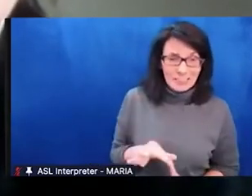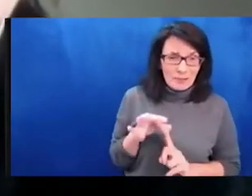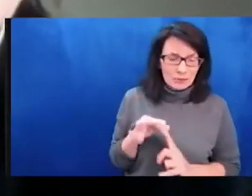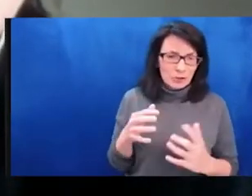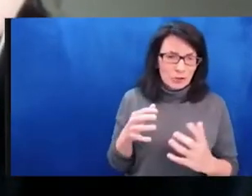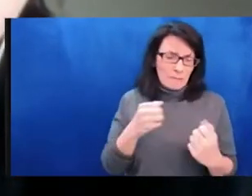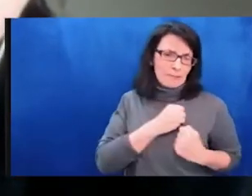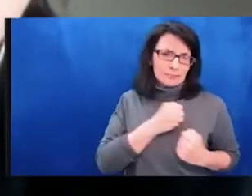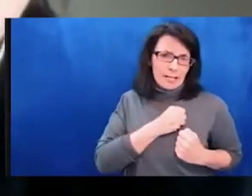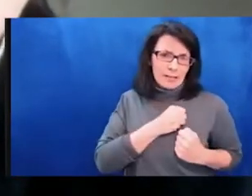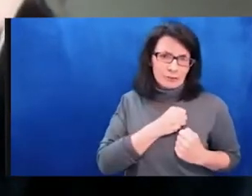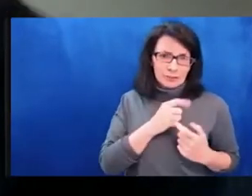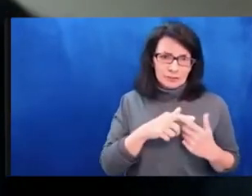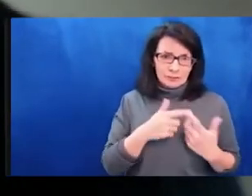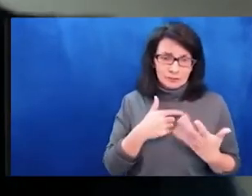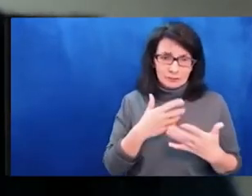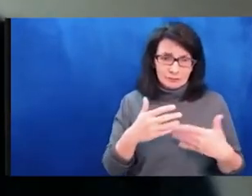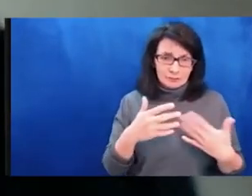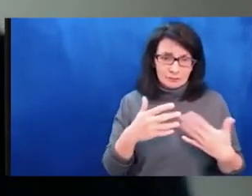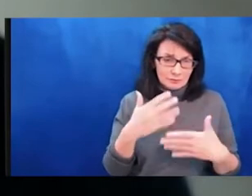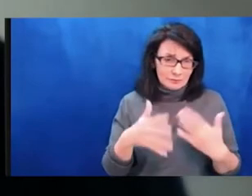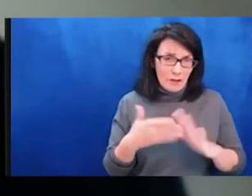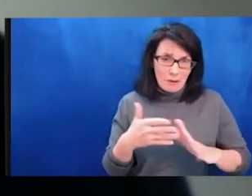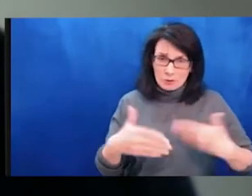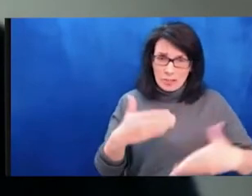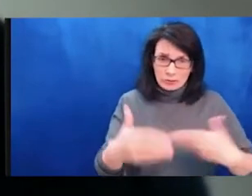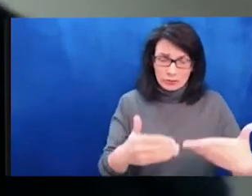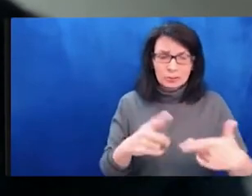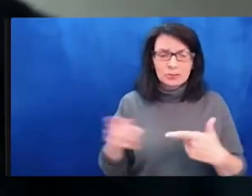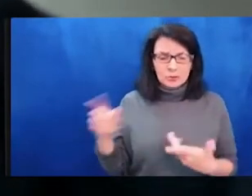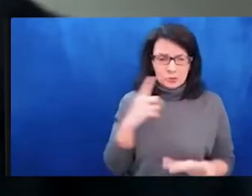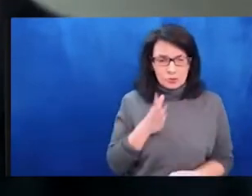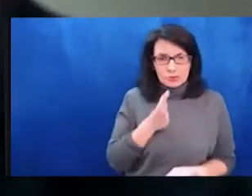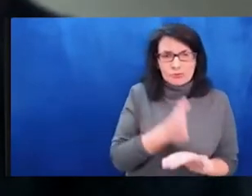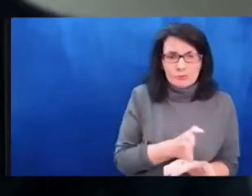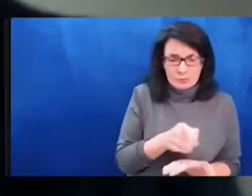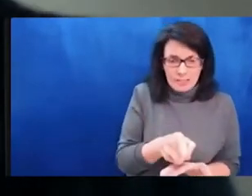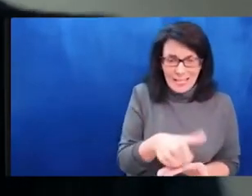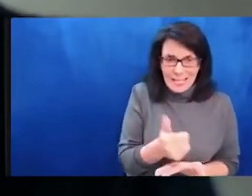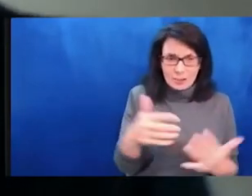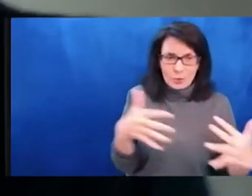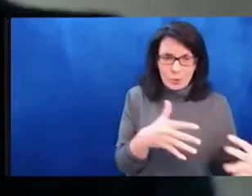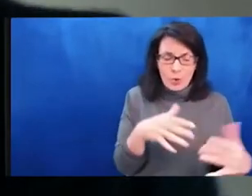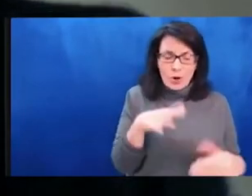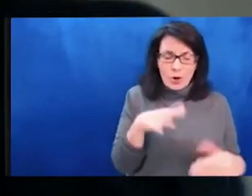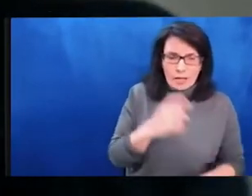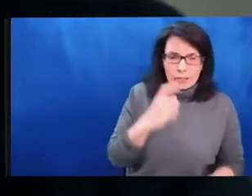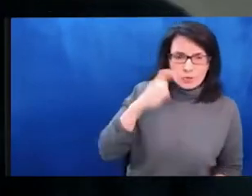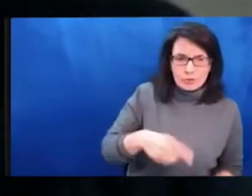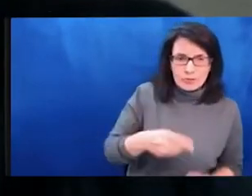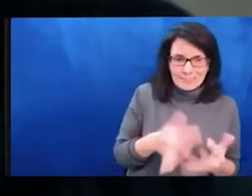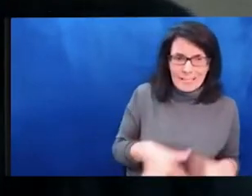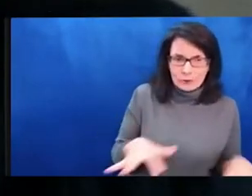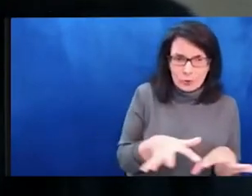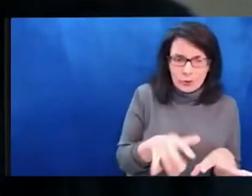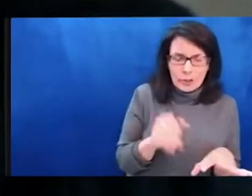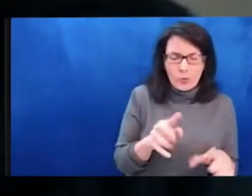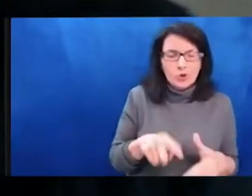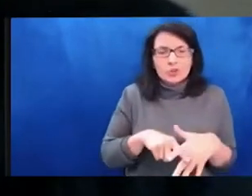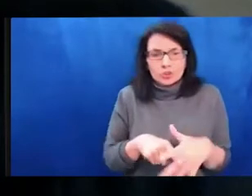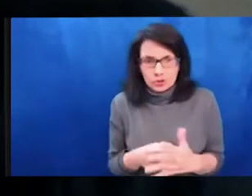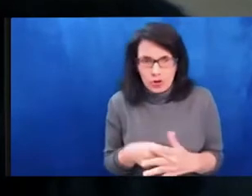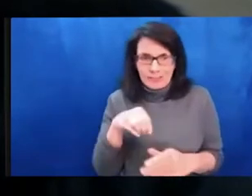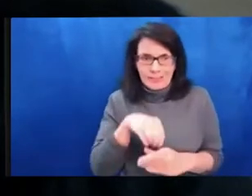chilling quotation of the Russian Foreign Minister Lavrov who said that the goal of